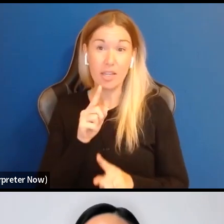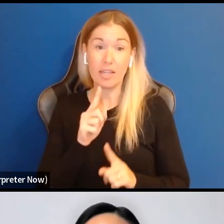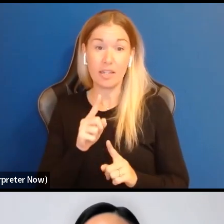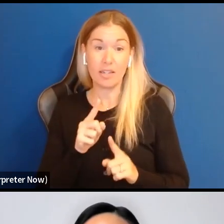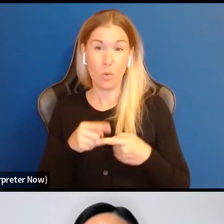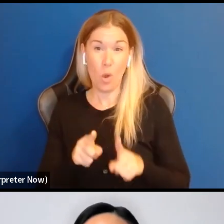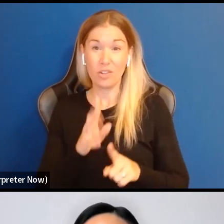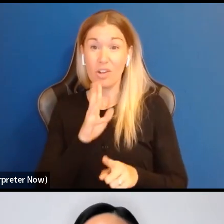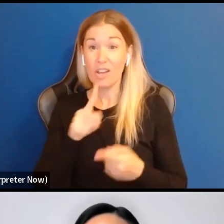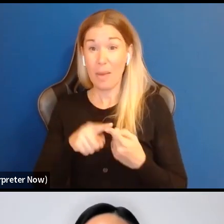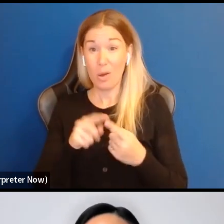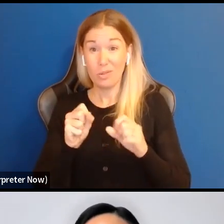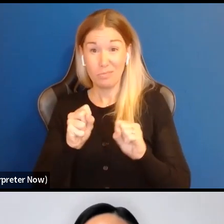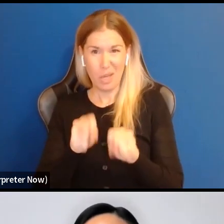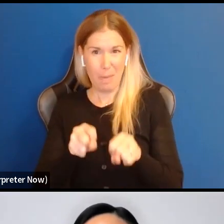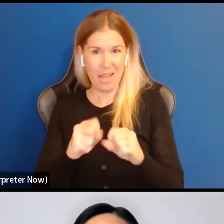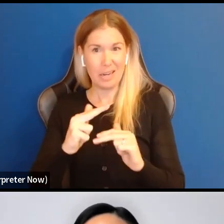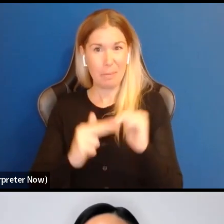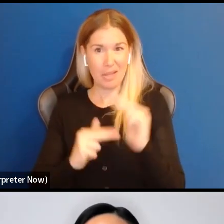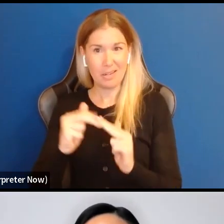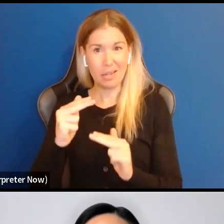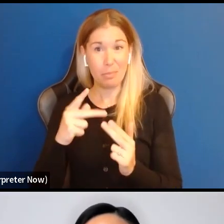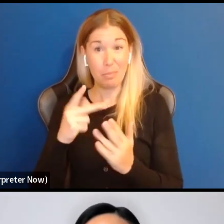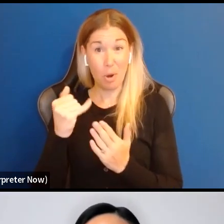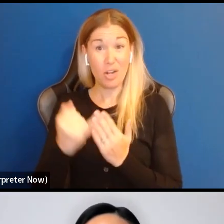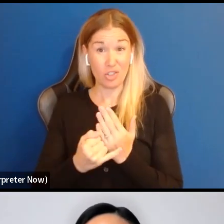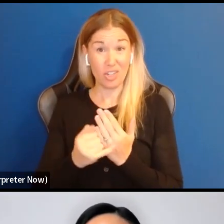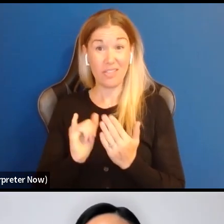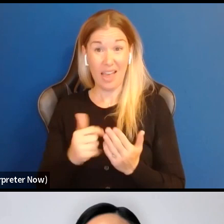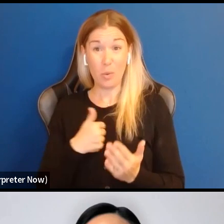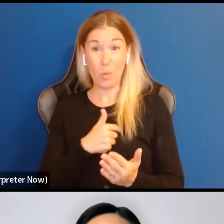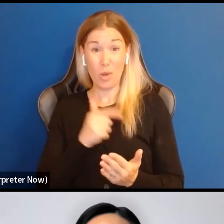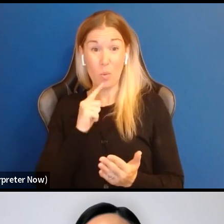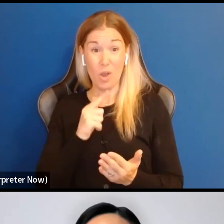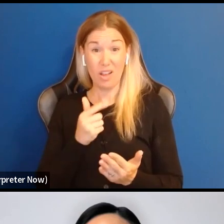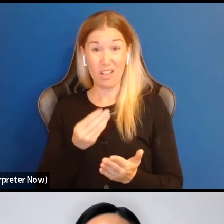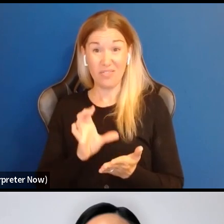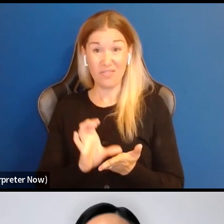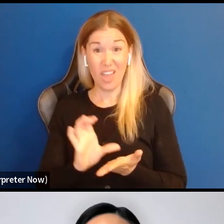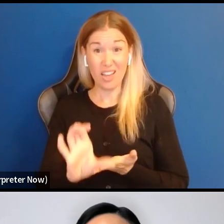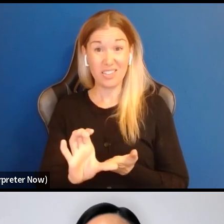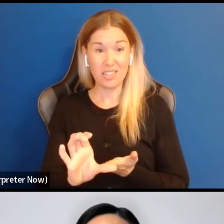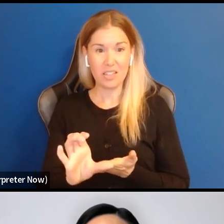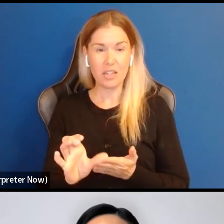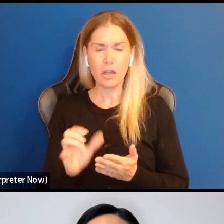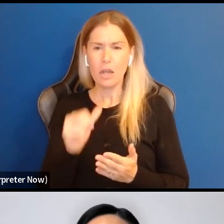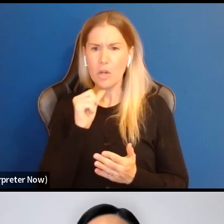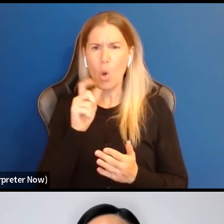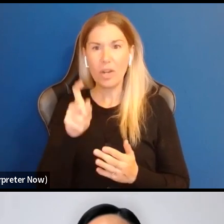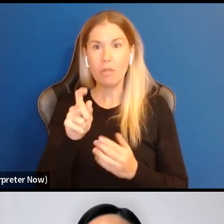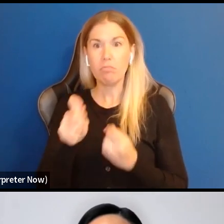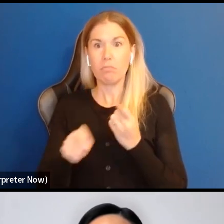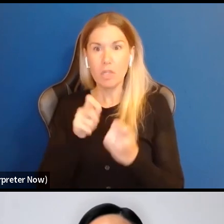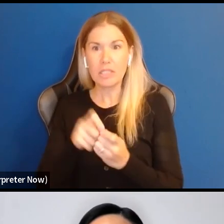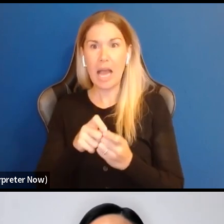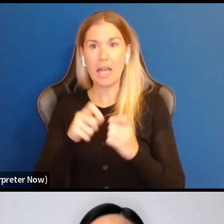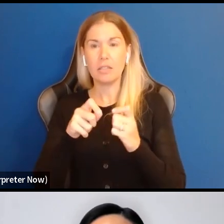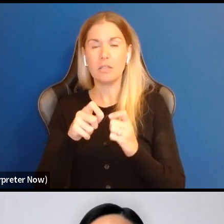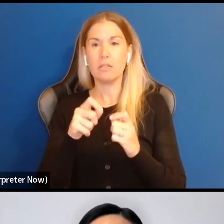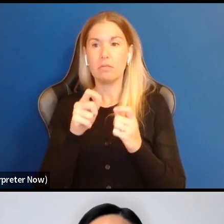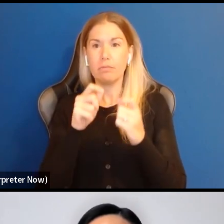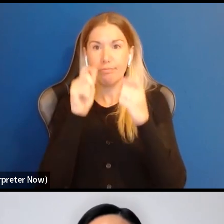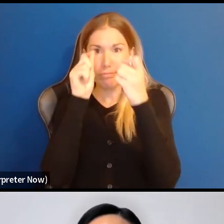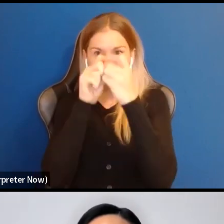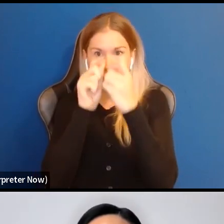building project that's being funded. Um, you know, you don't need the line by line item expenses, but yes, you should have an